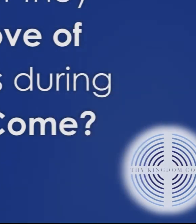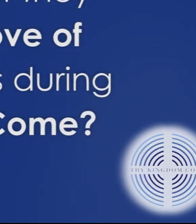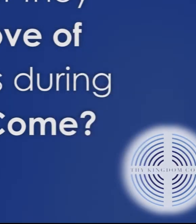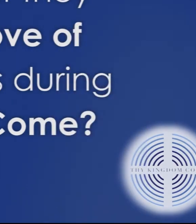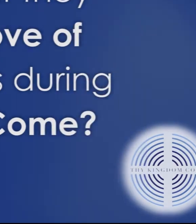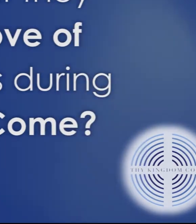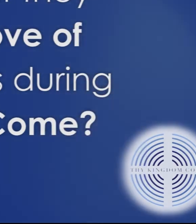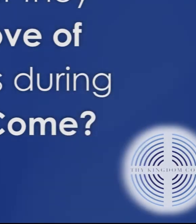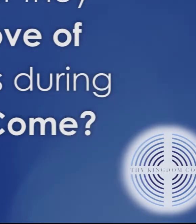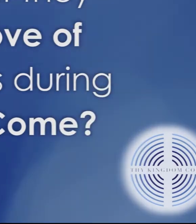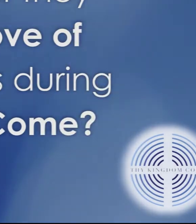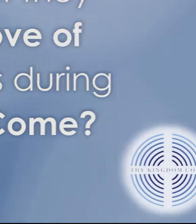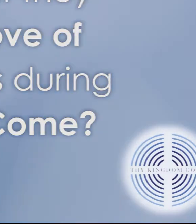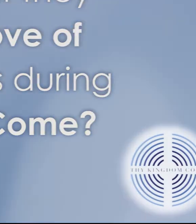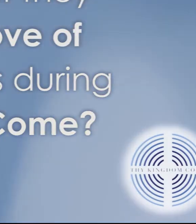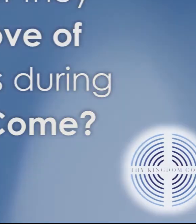Thank